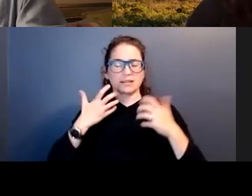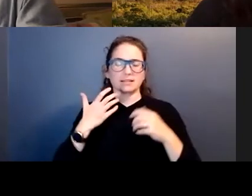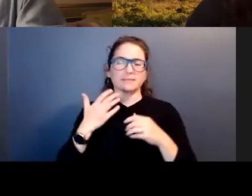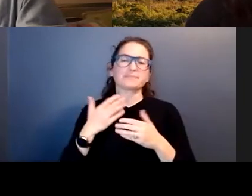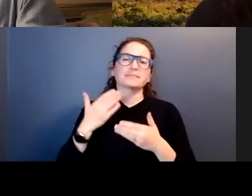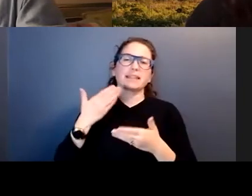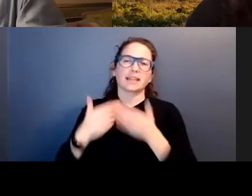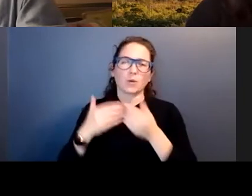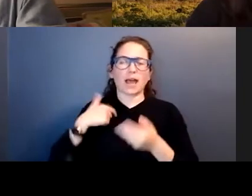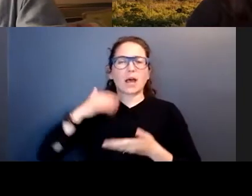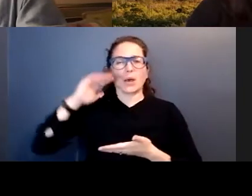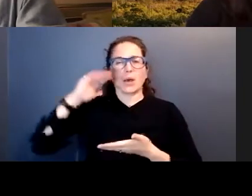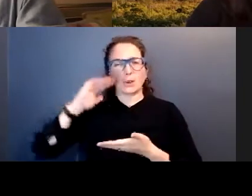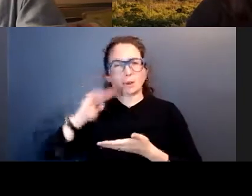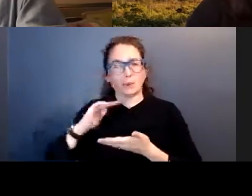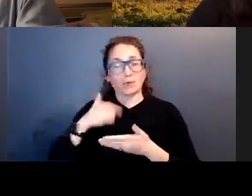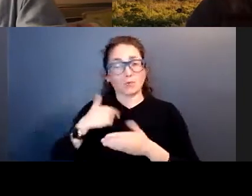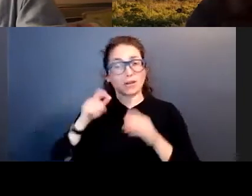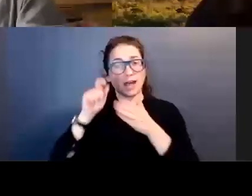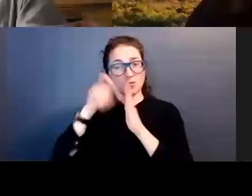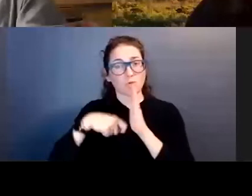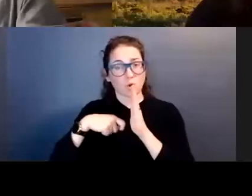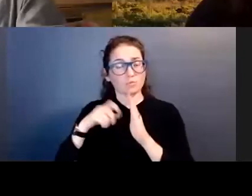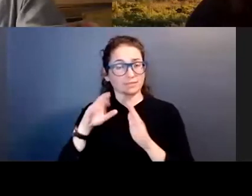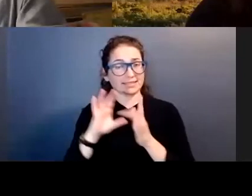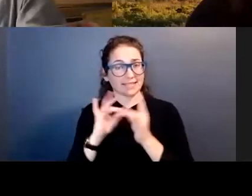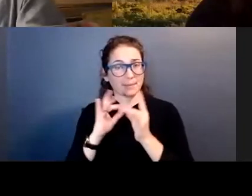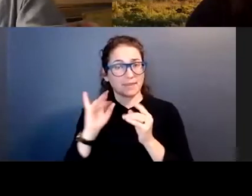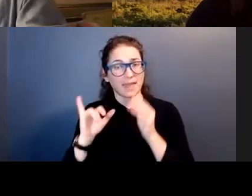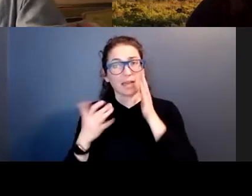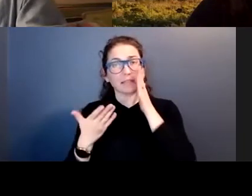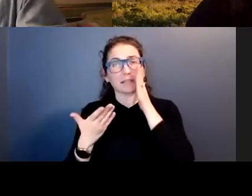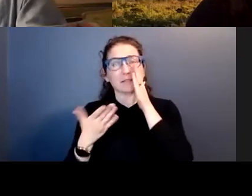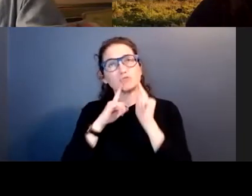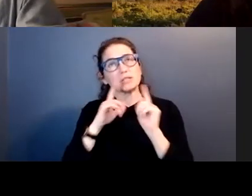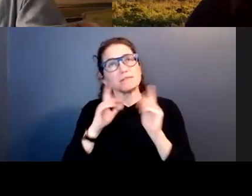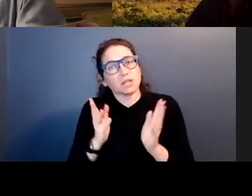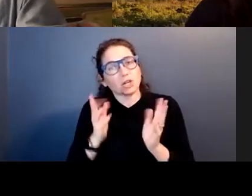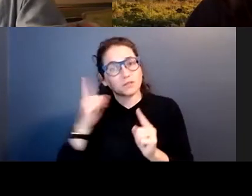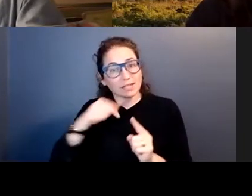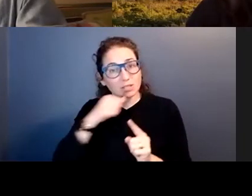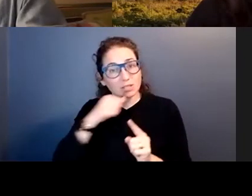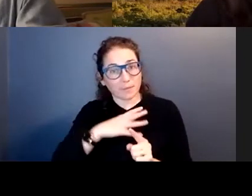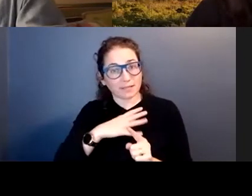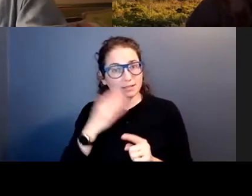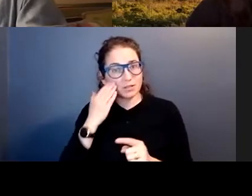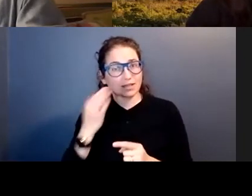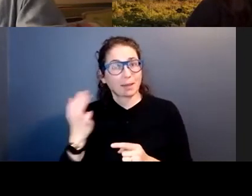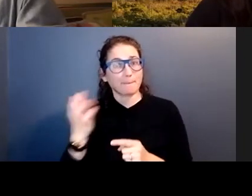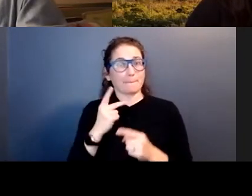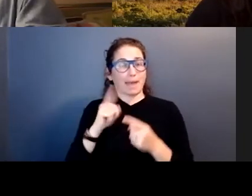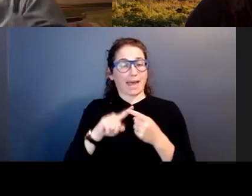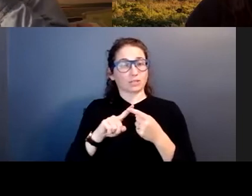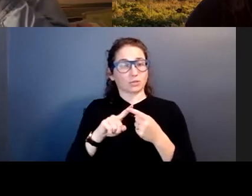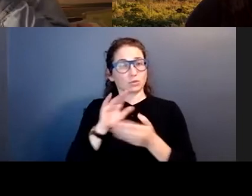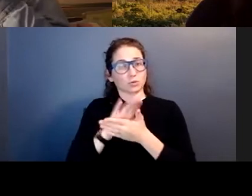toned it down. And what I ended up writing was the statement that, that basically encouraged these women to come back to school, to